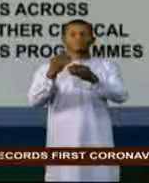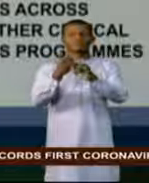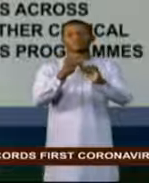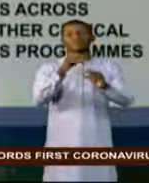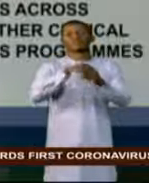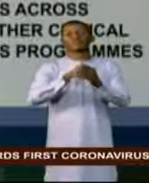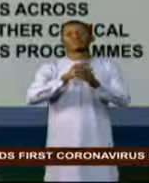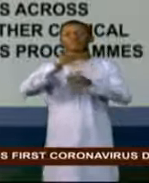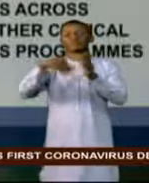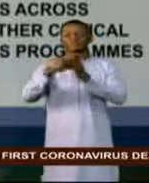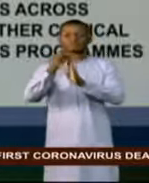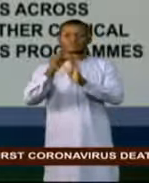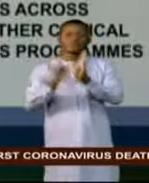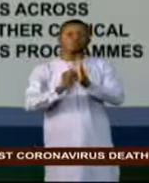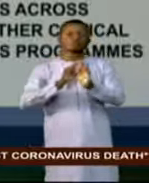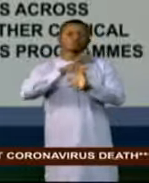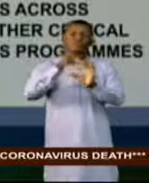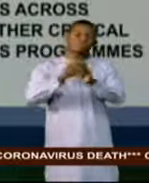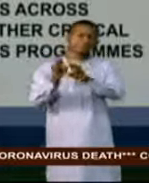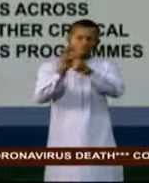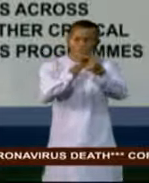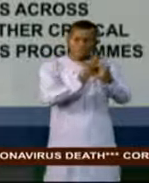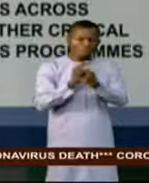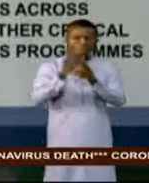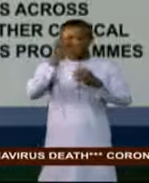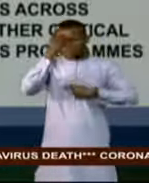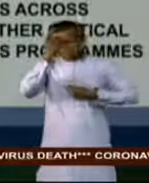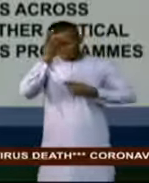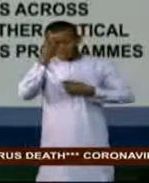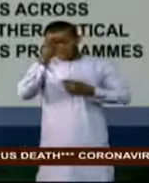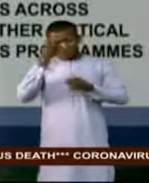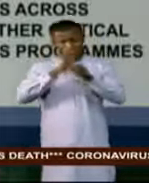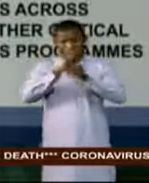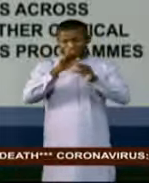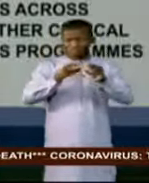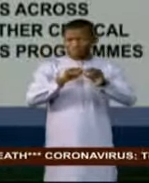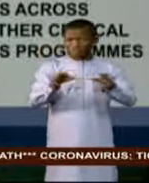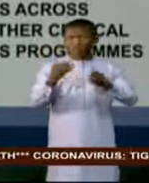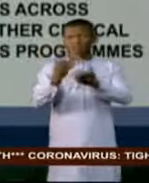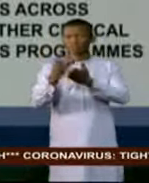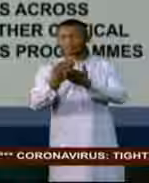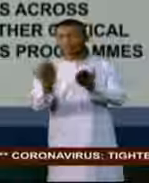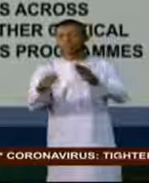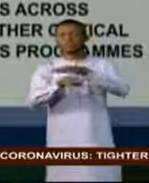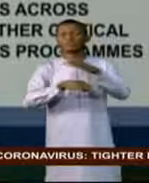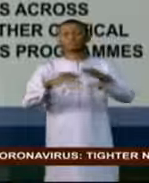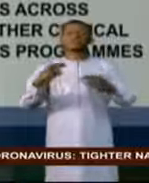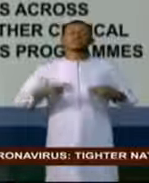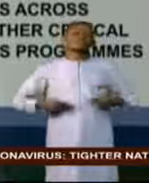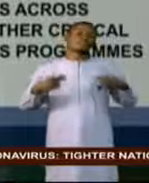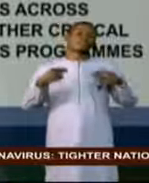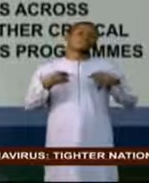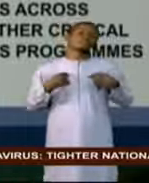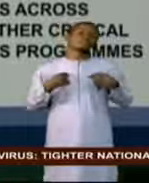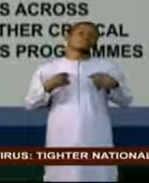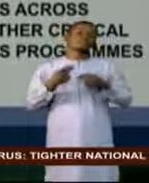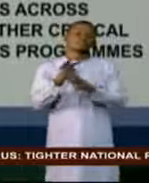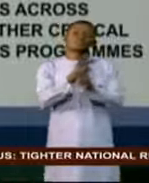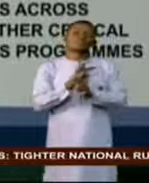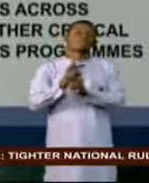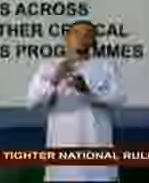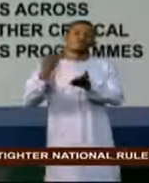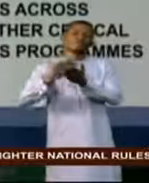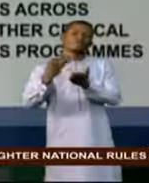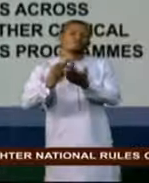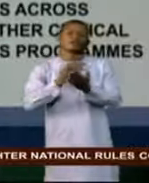including regional disease surveillance system enhancement to COVID-19 support fund, basic healthcare provision fund and saving 1